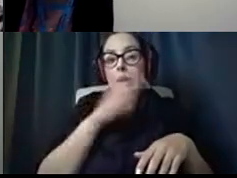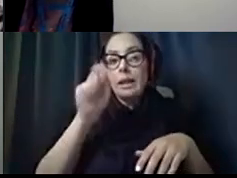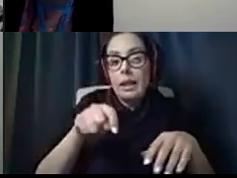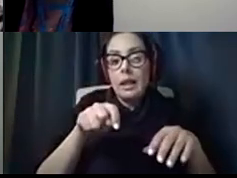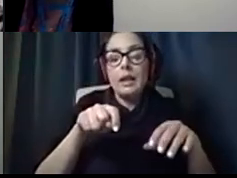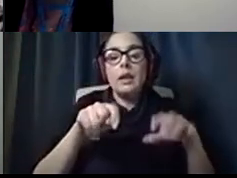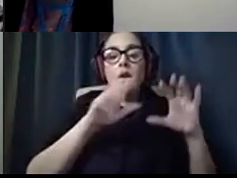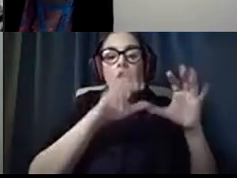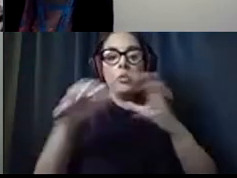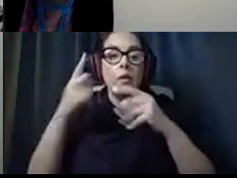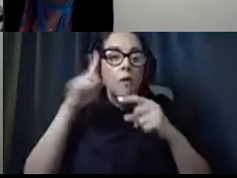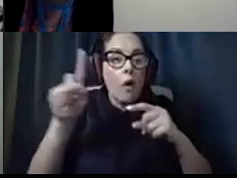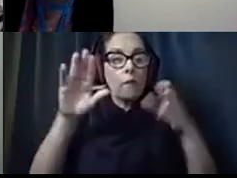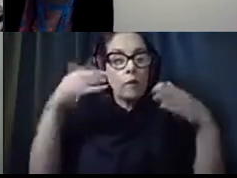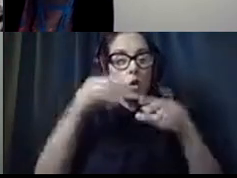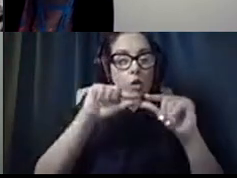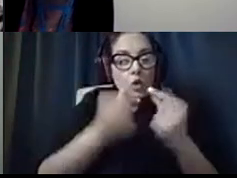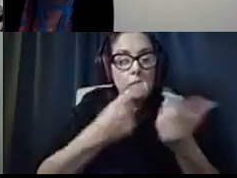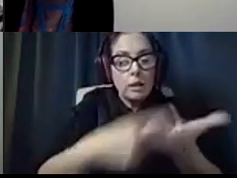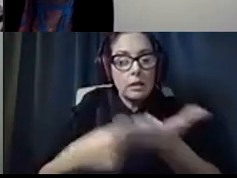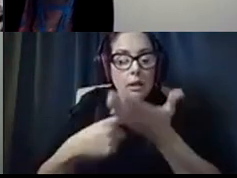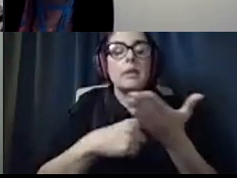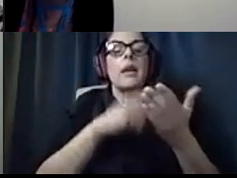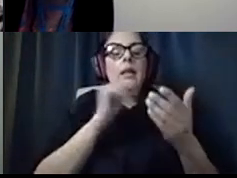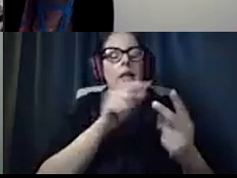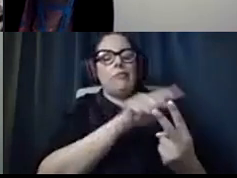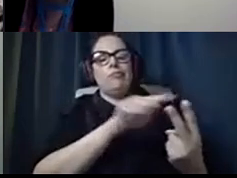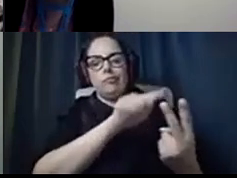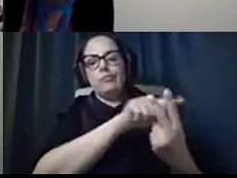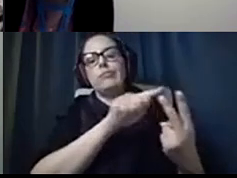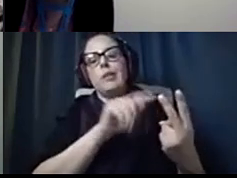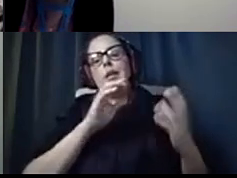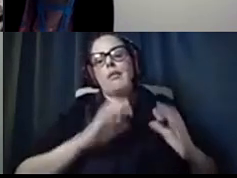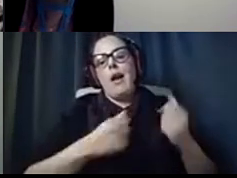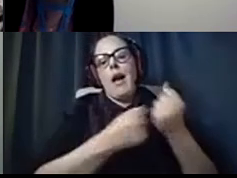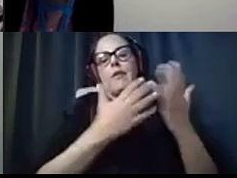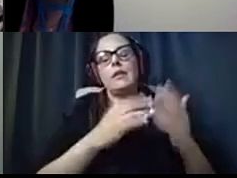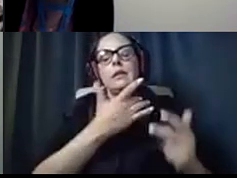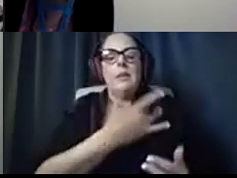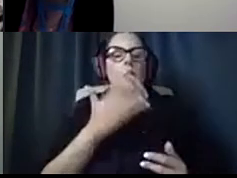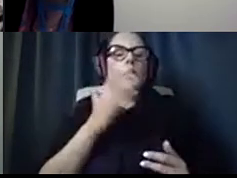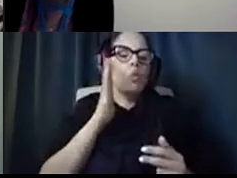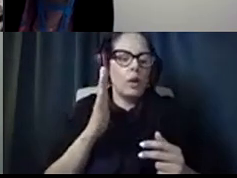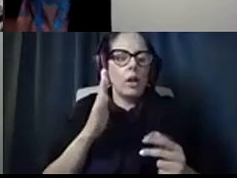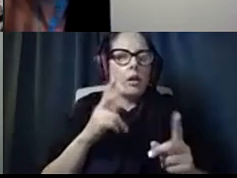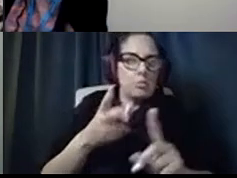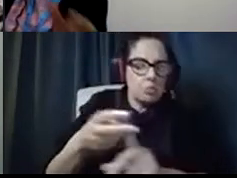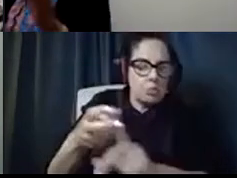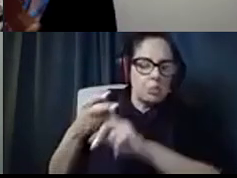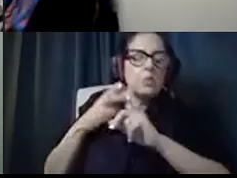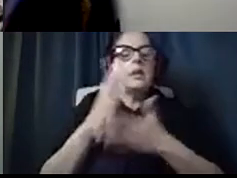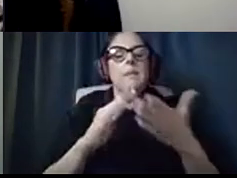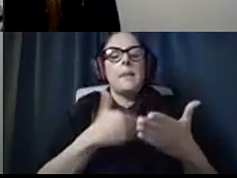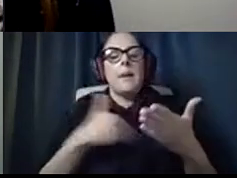for focus group discussions, the client advocates will typically recruit some members,